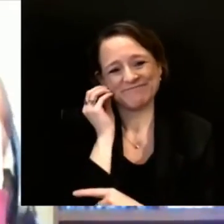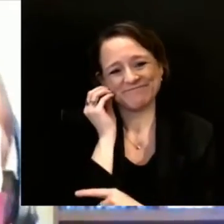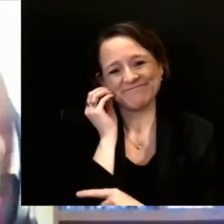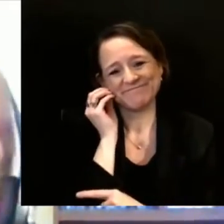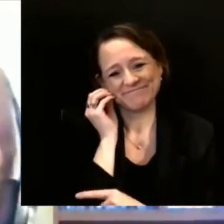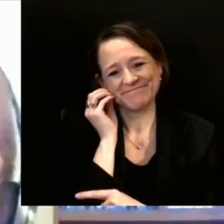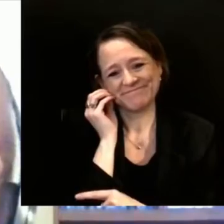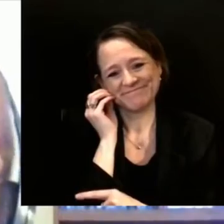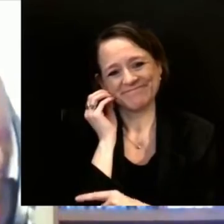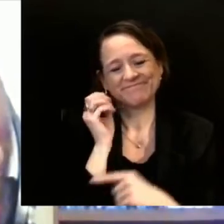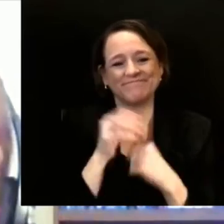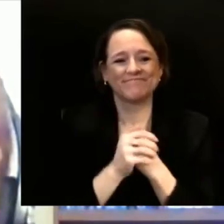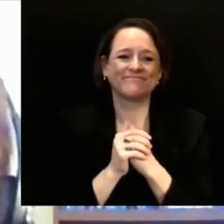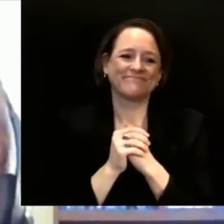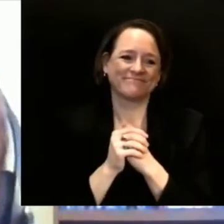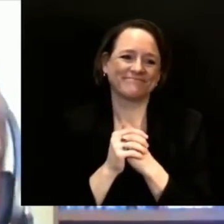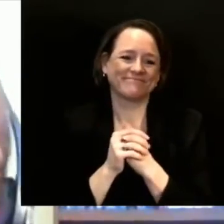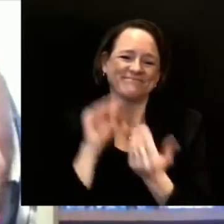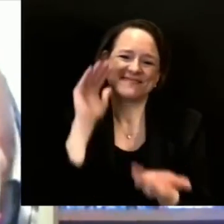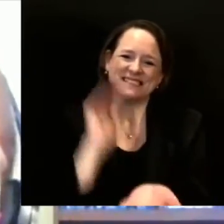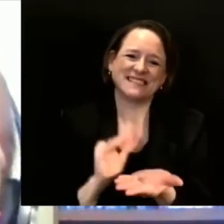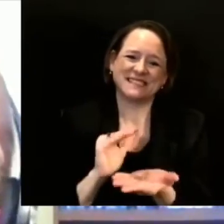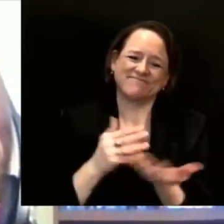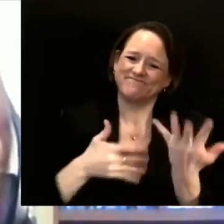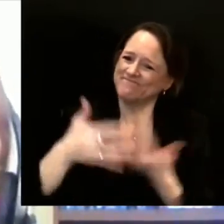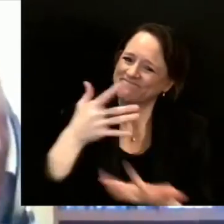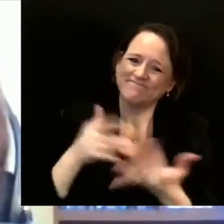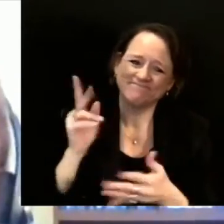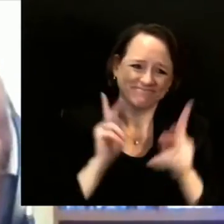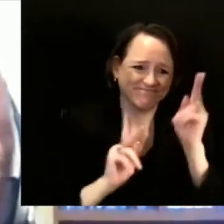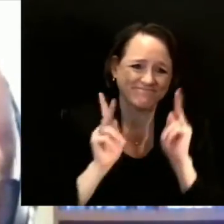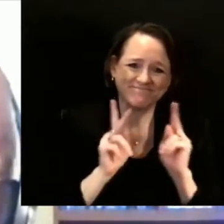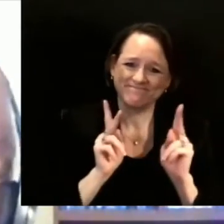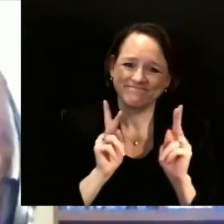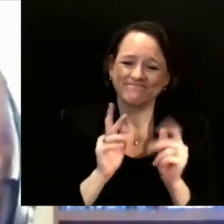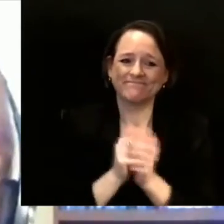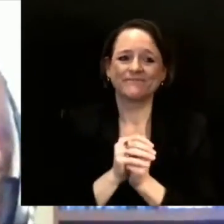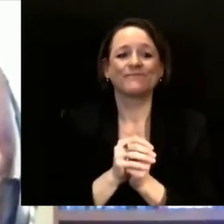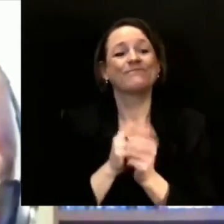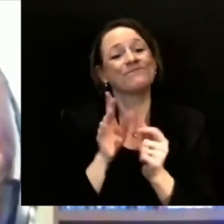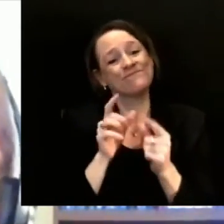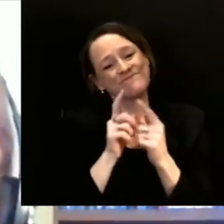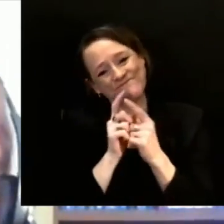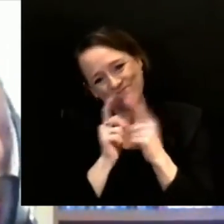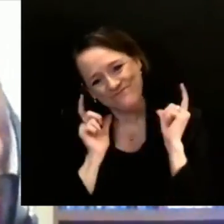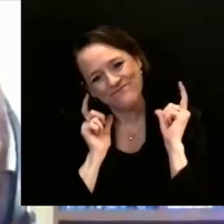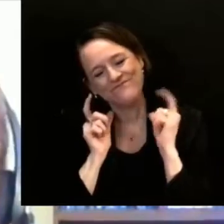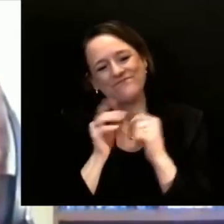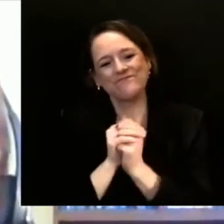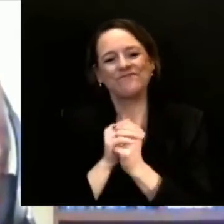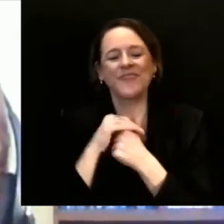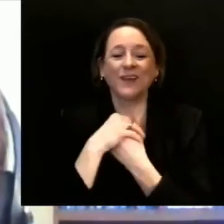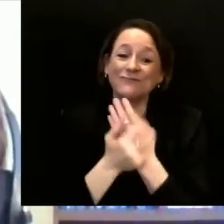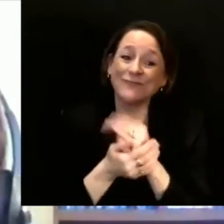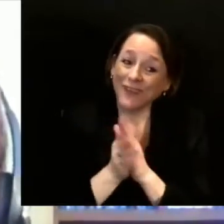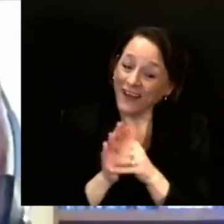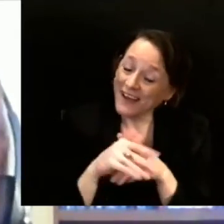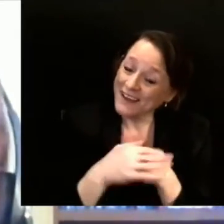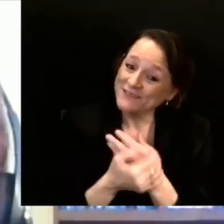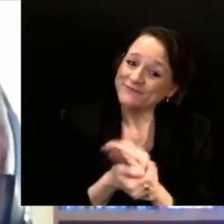people, keeping your mask on, washing your hands, and physical distancing remain